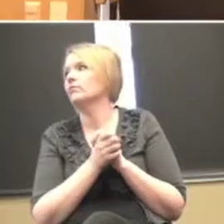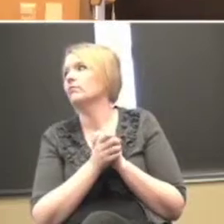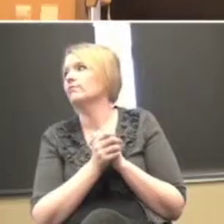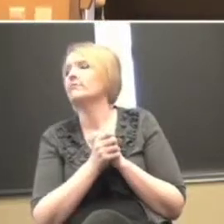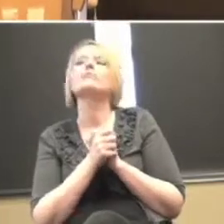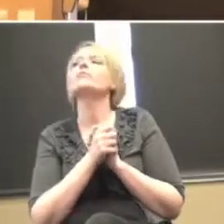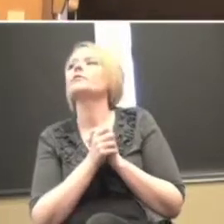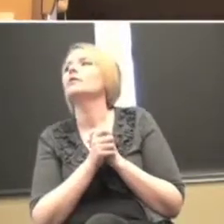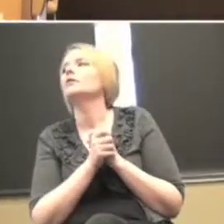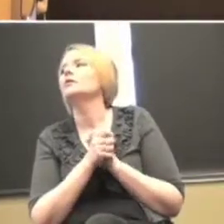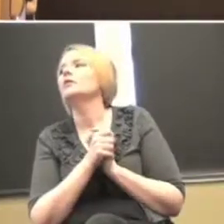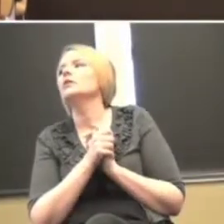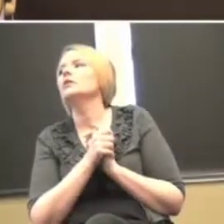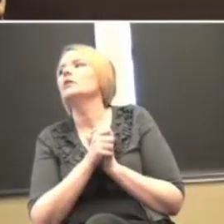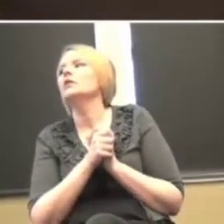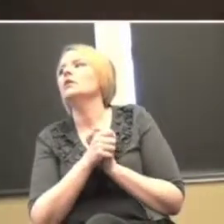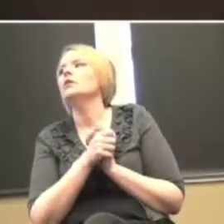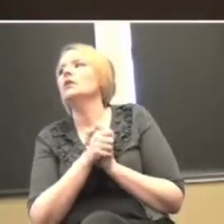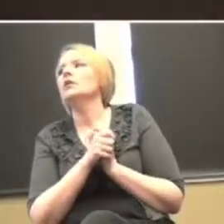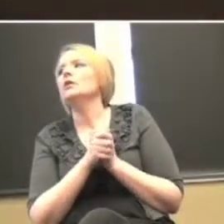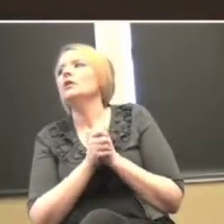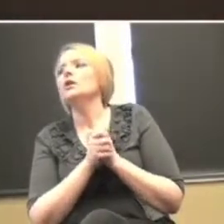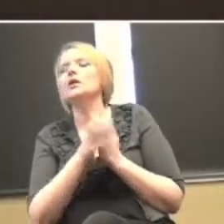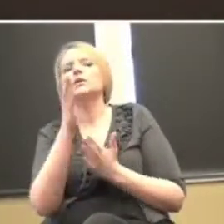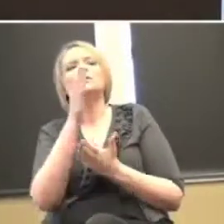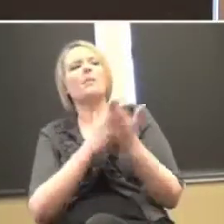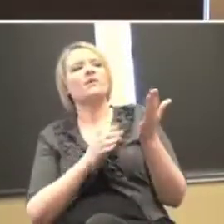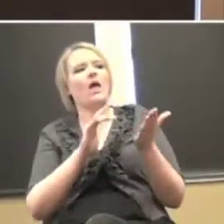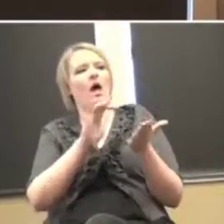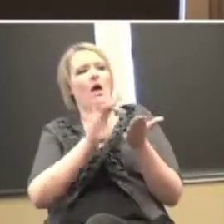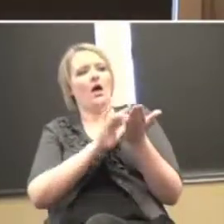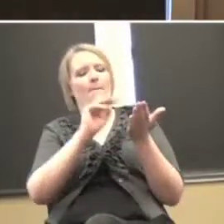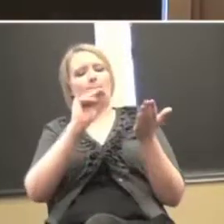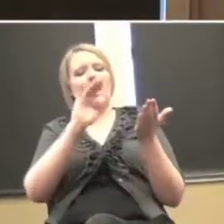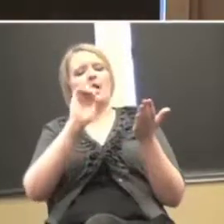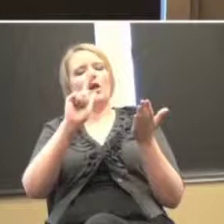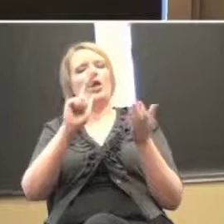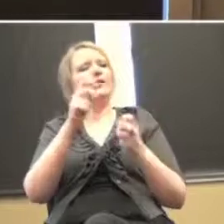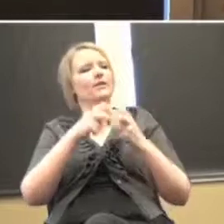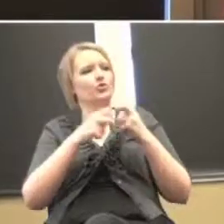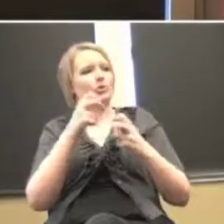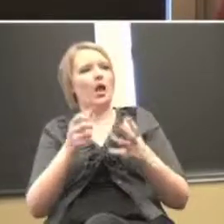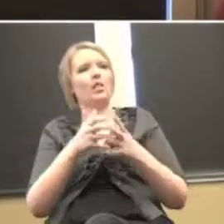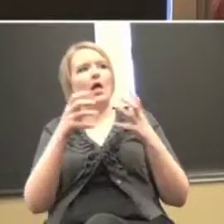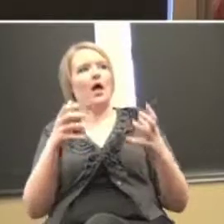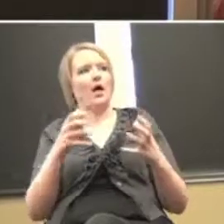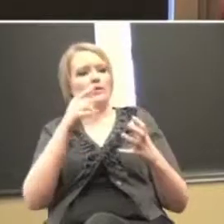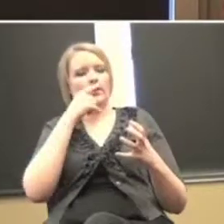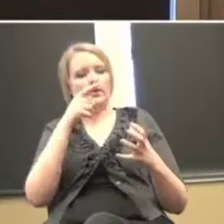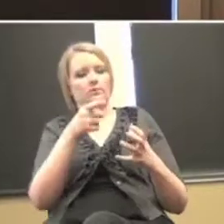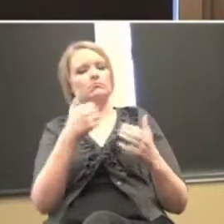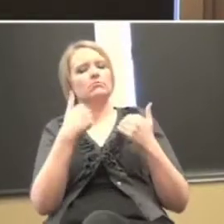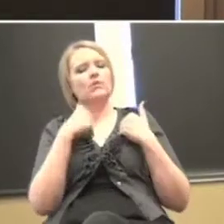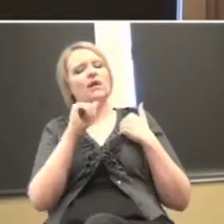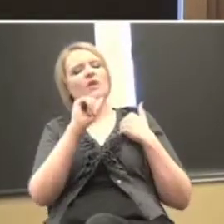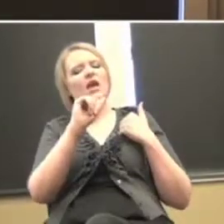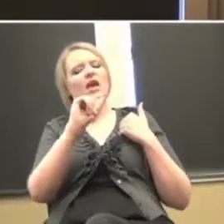some of the ones that where and it comes to some of the medical issues we'll get a lot of kids especially if I've got a kid with ADHD